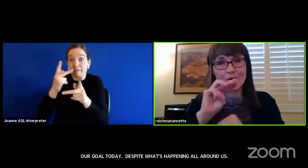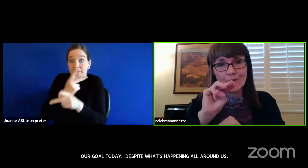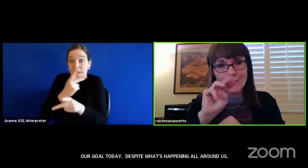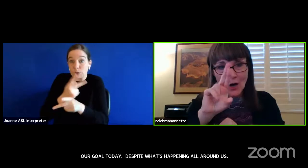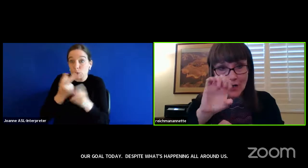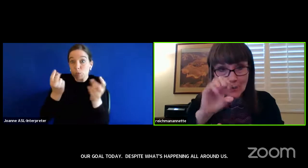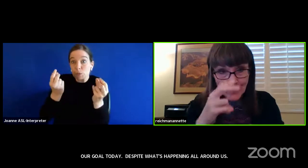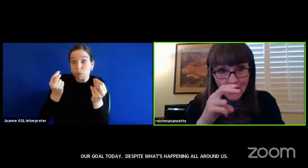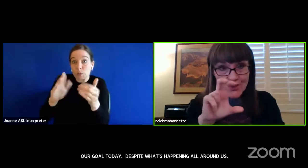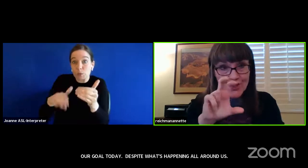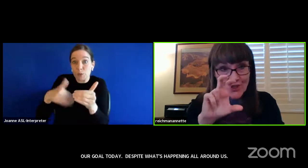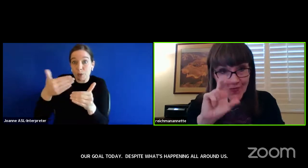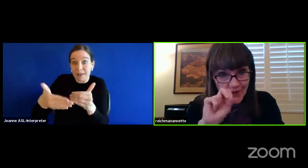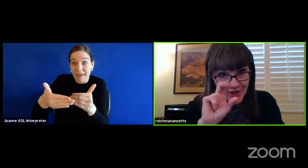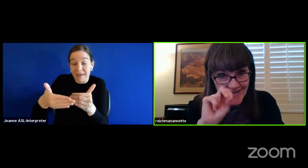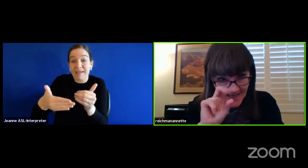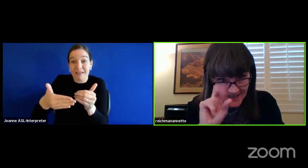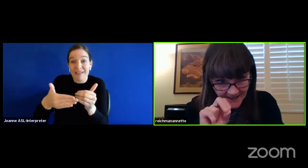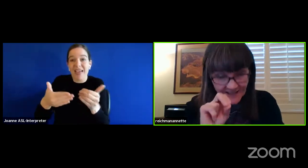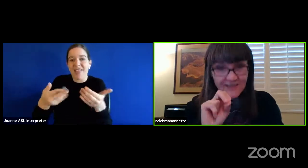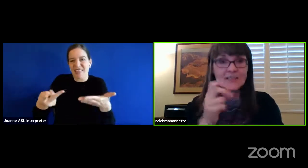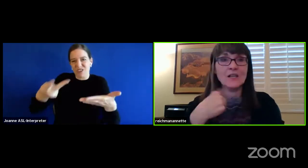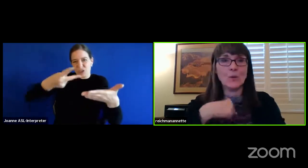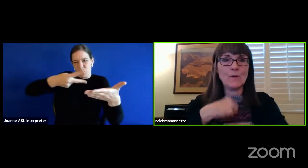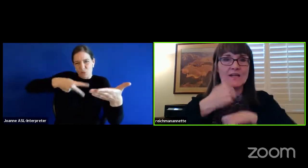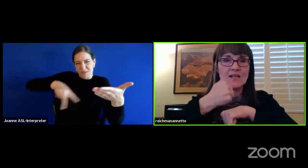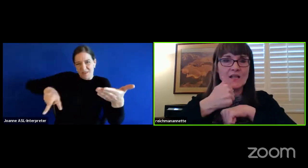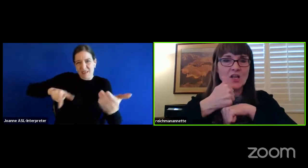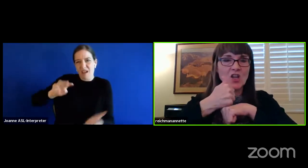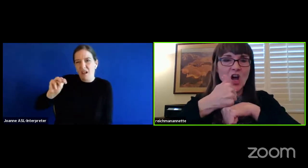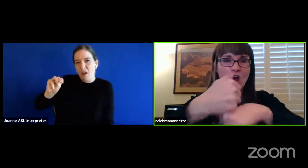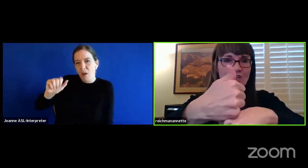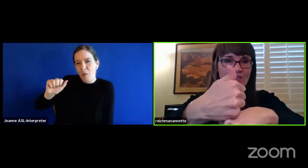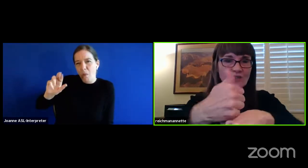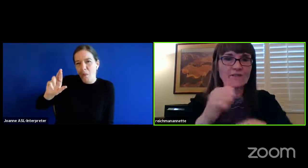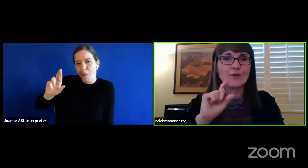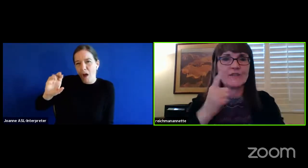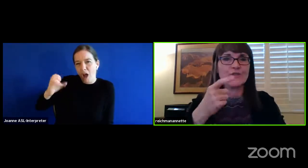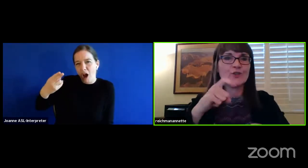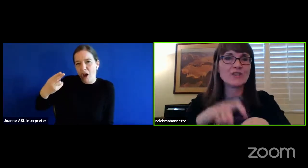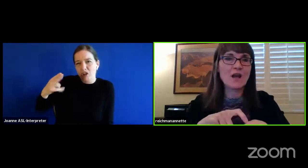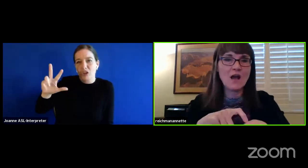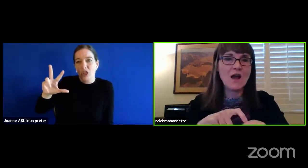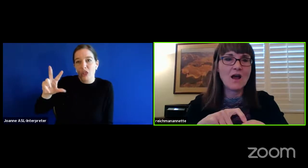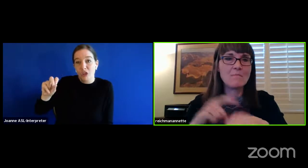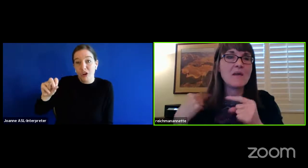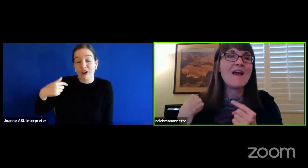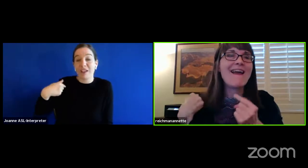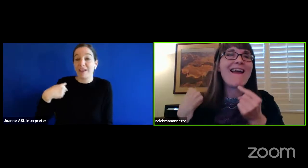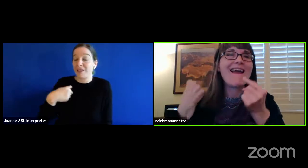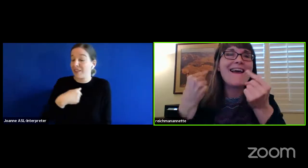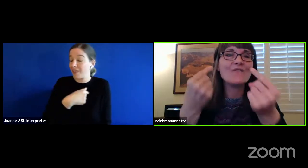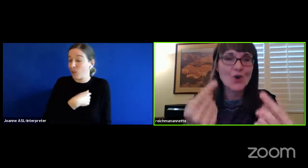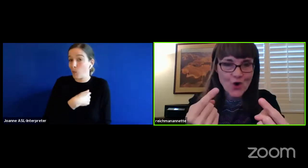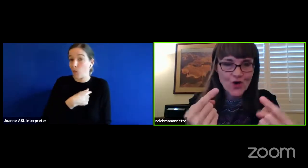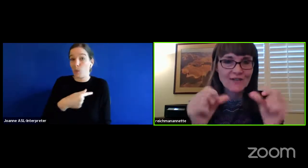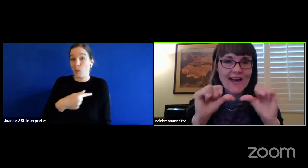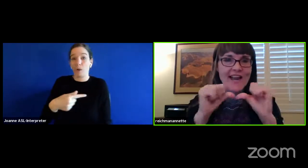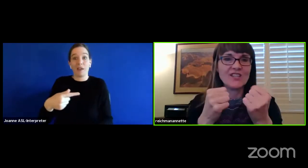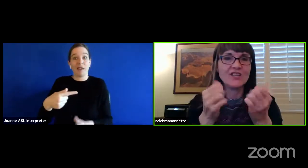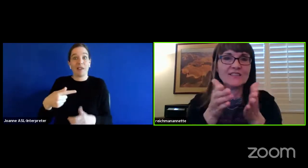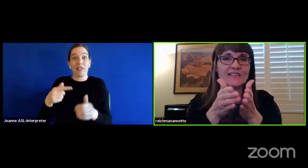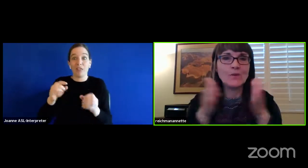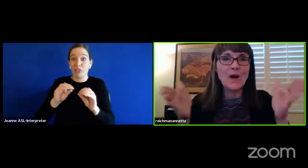later, on March 30th, we launched for the first time ever